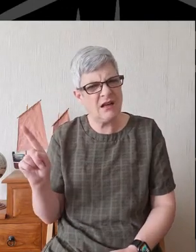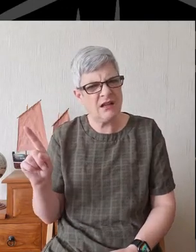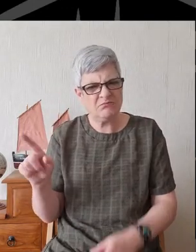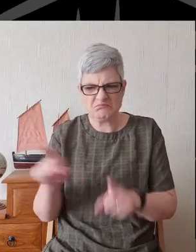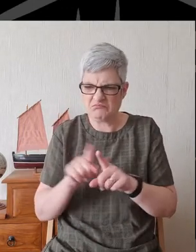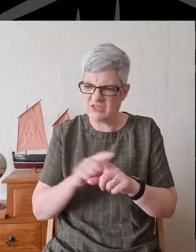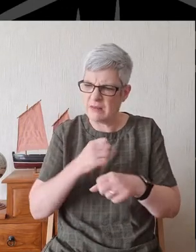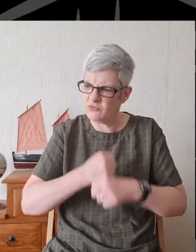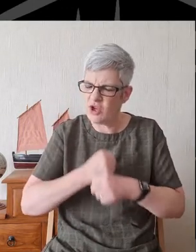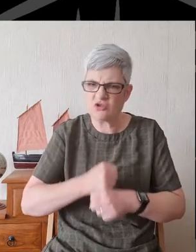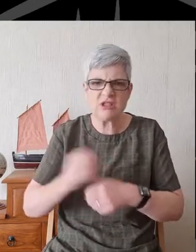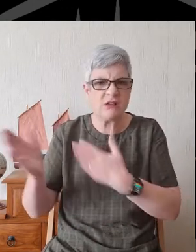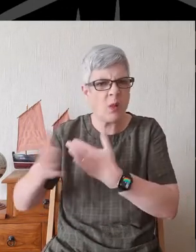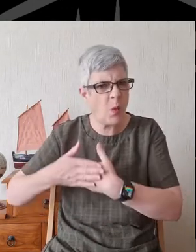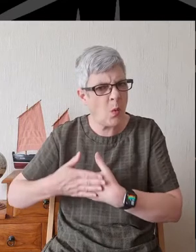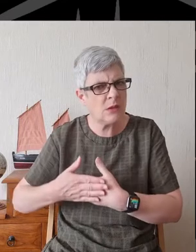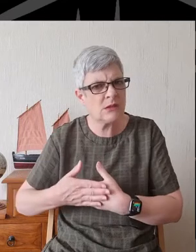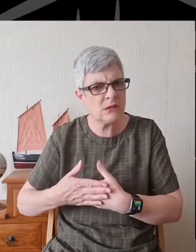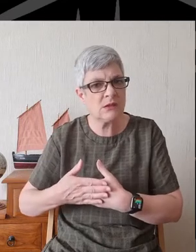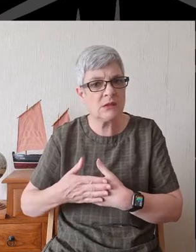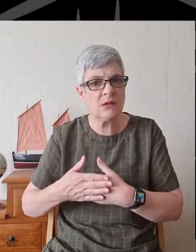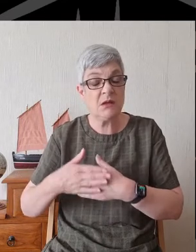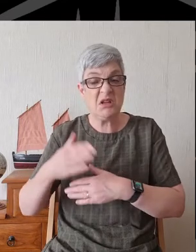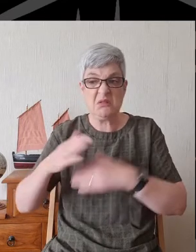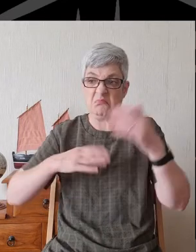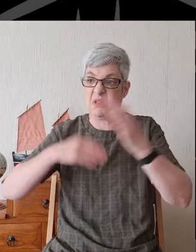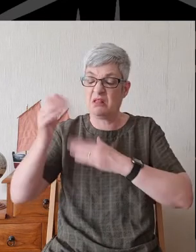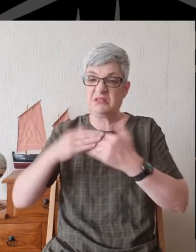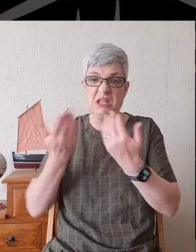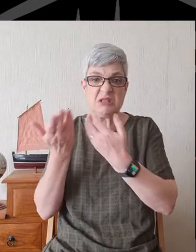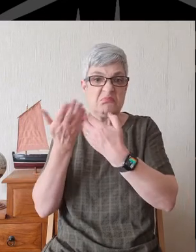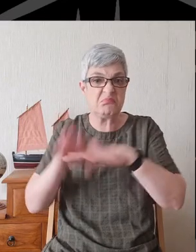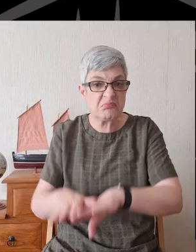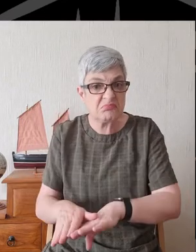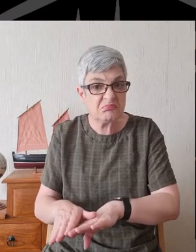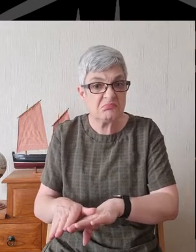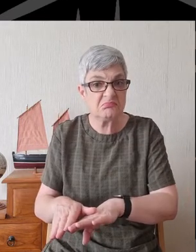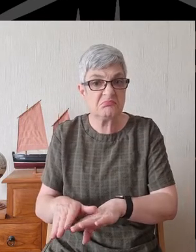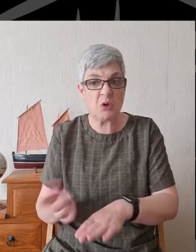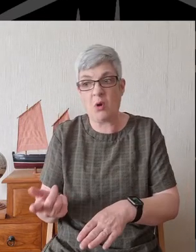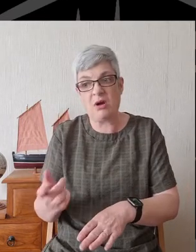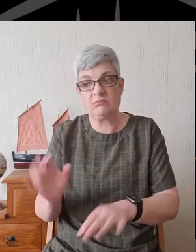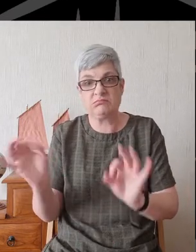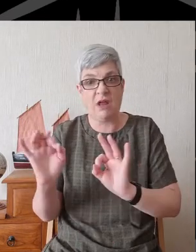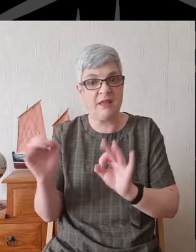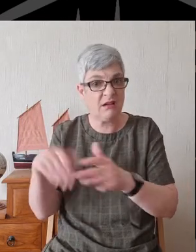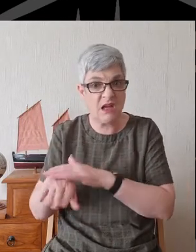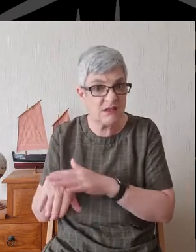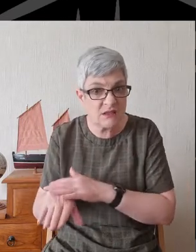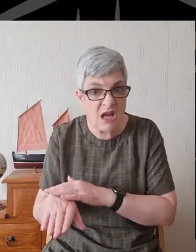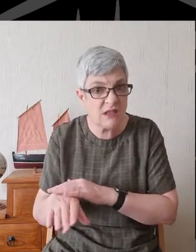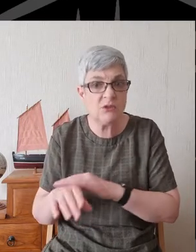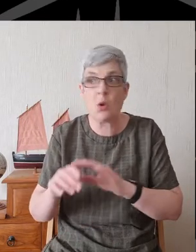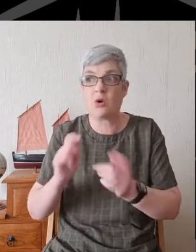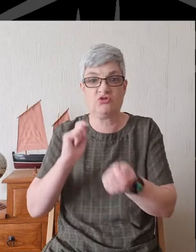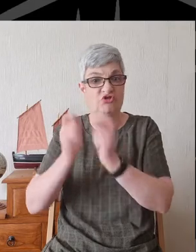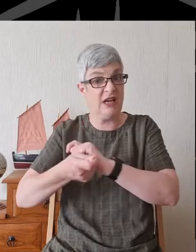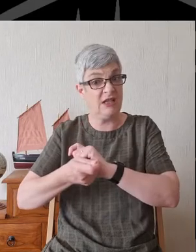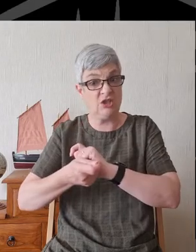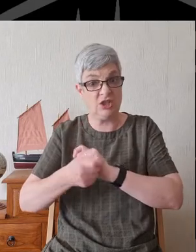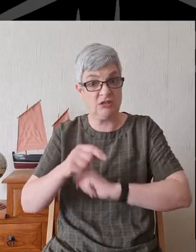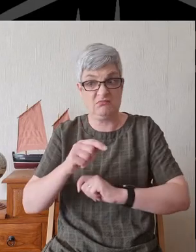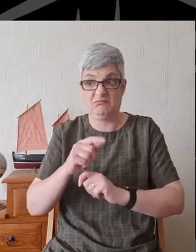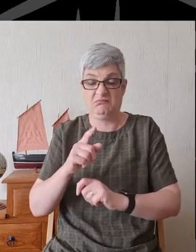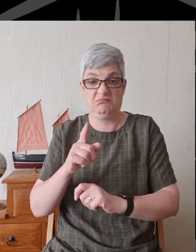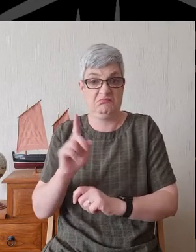are closed down, the building has been knocked down or is lying empty or been reshaped into flats